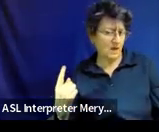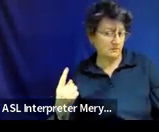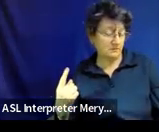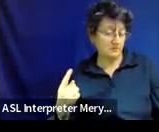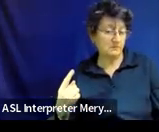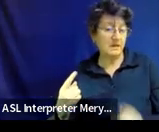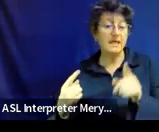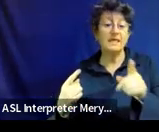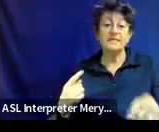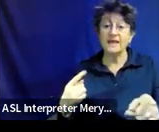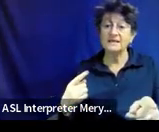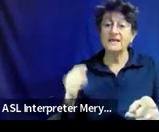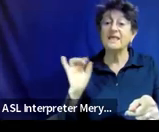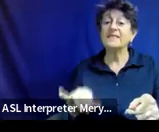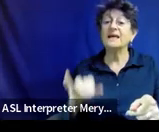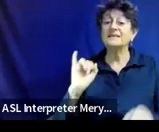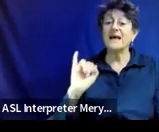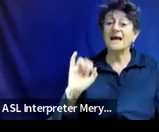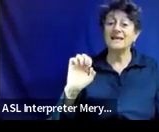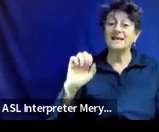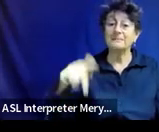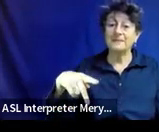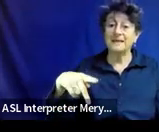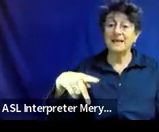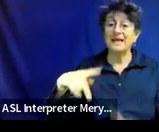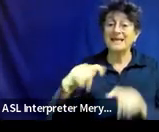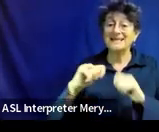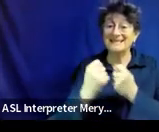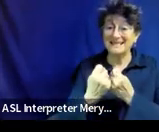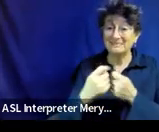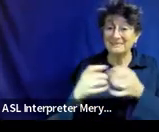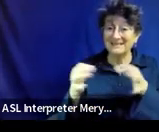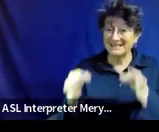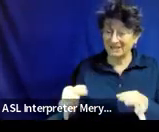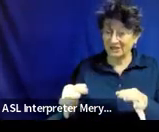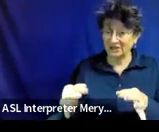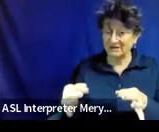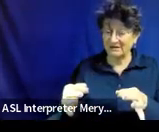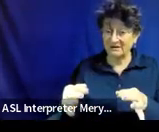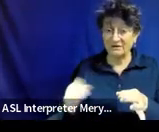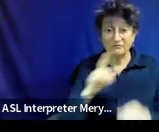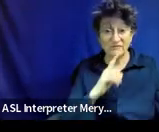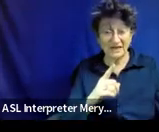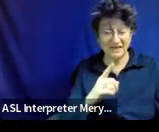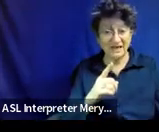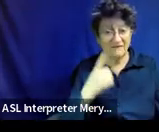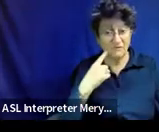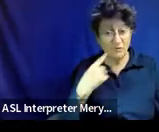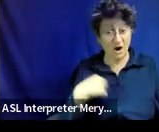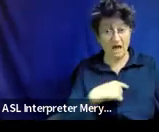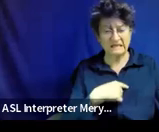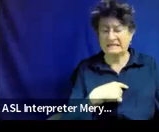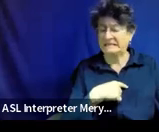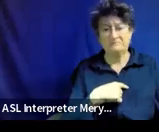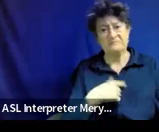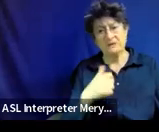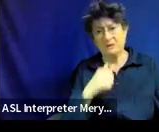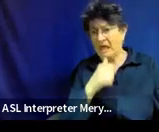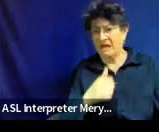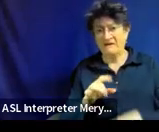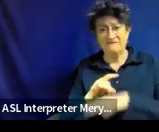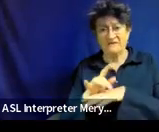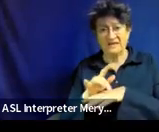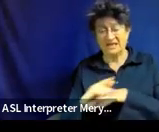this is an IEP team decision for our purposes. It doesn't need to be one or the other. We do give the guidance that